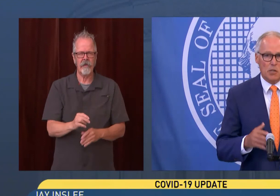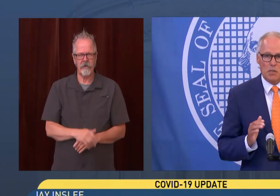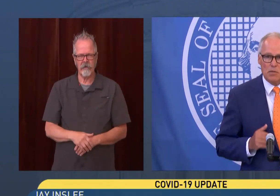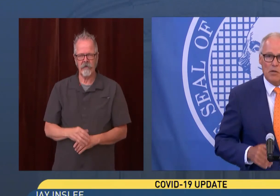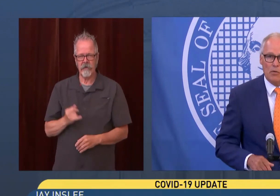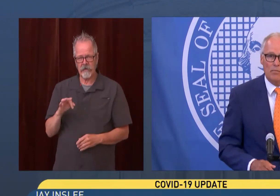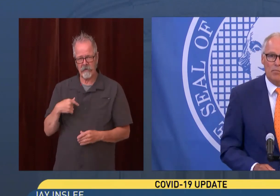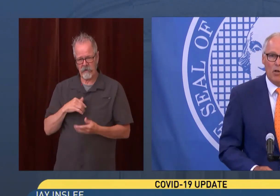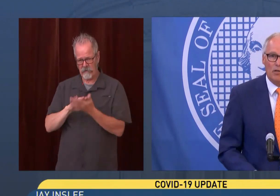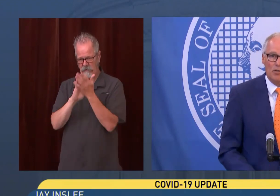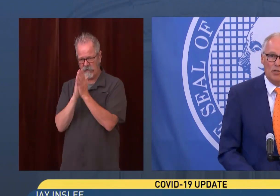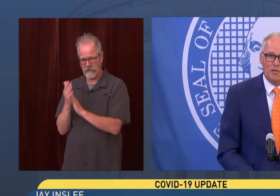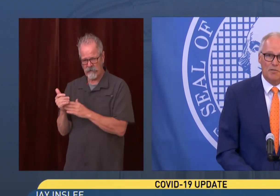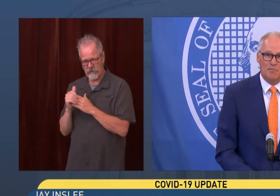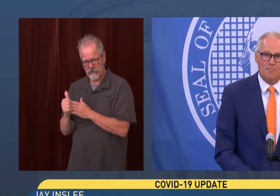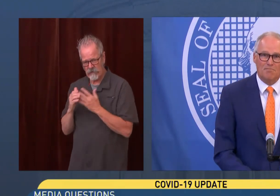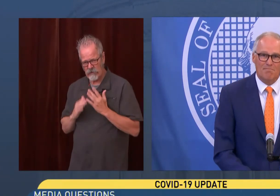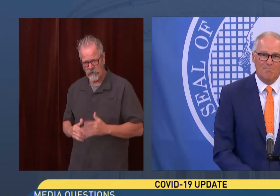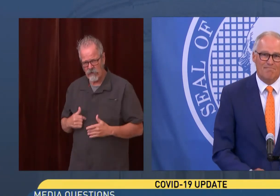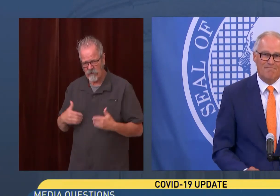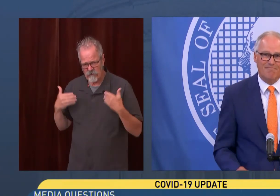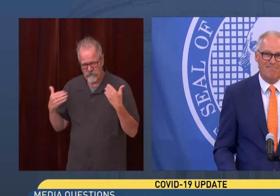leaders, not just, you know, politicians.